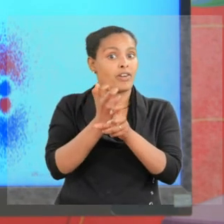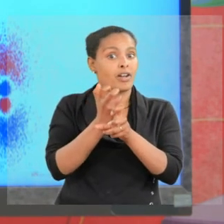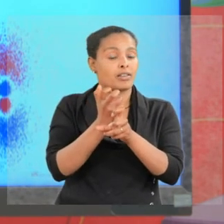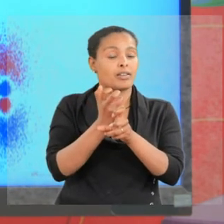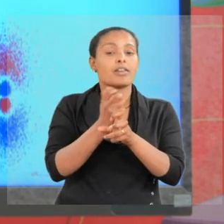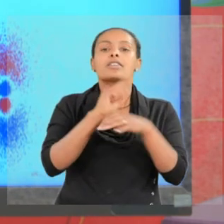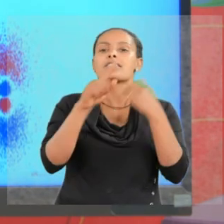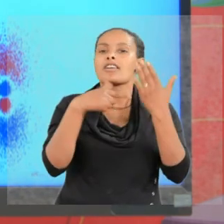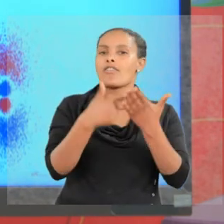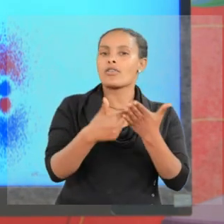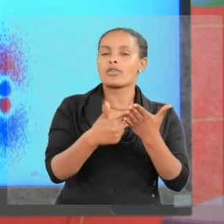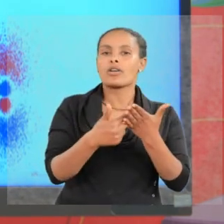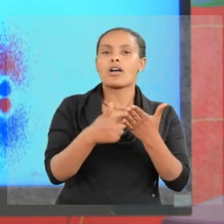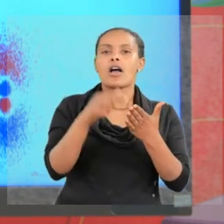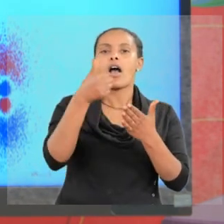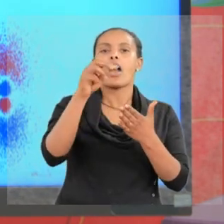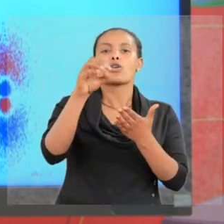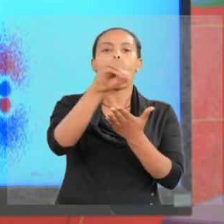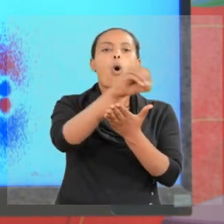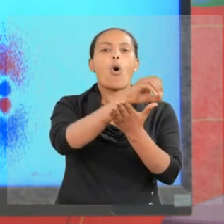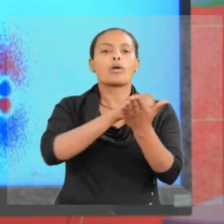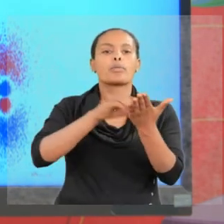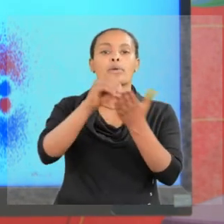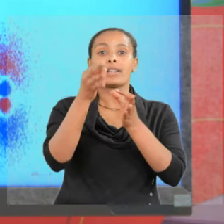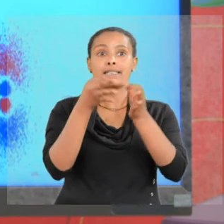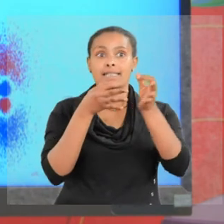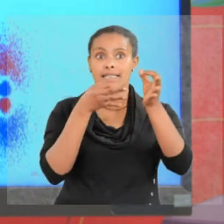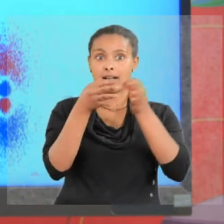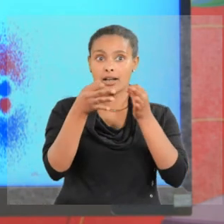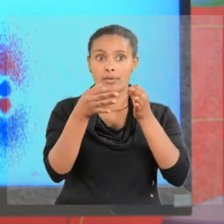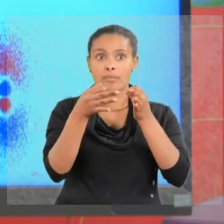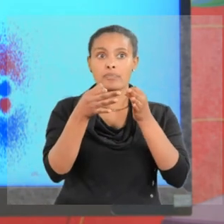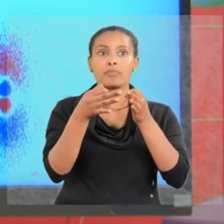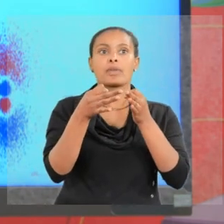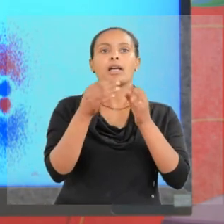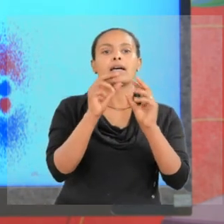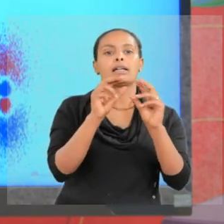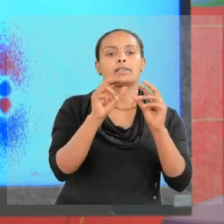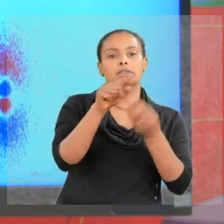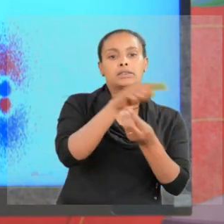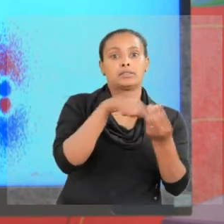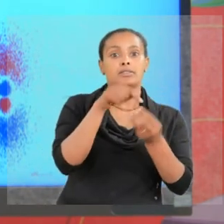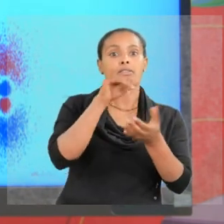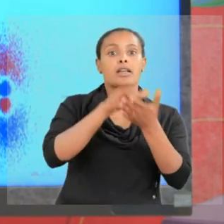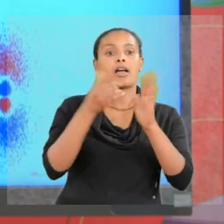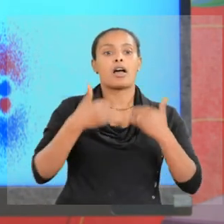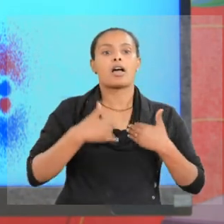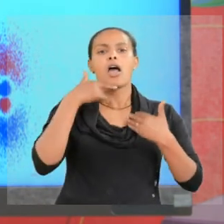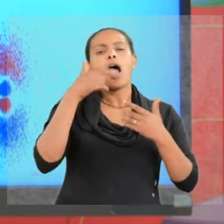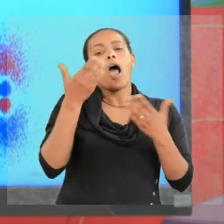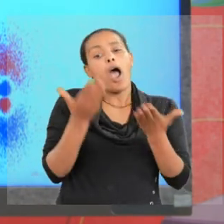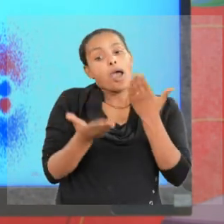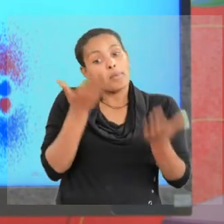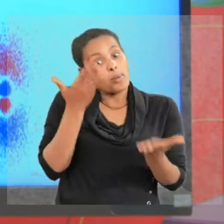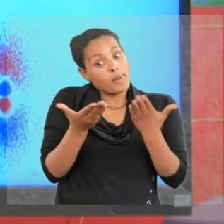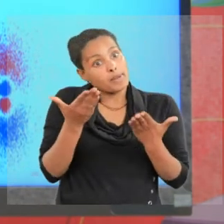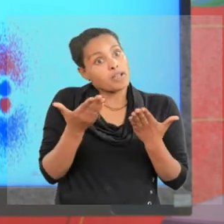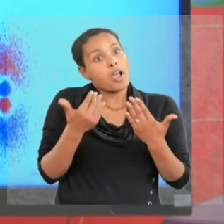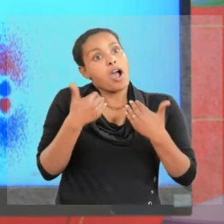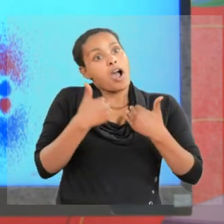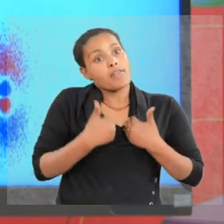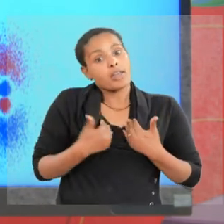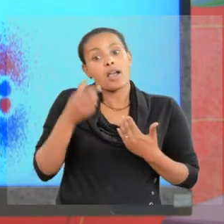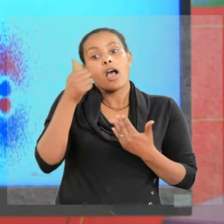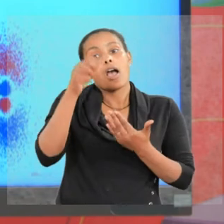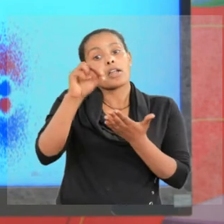Therefore, an orbital describes a region in an atom that has a high probability of having an